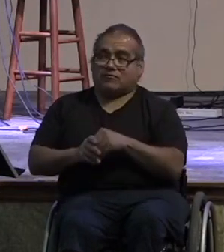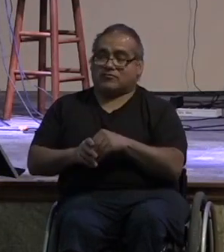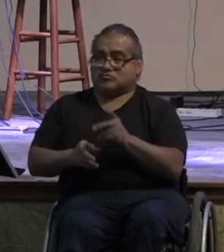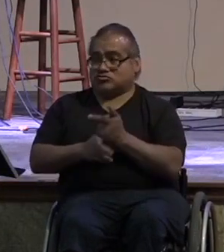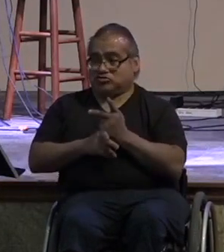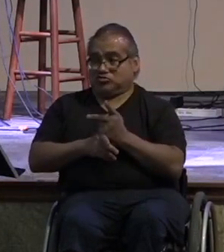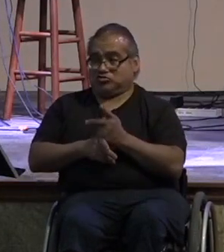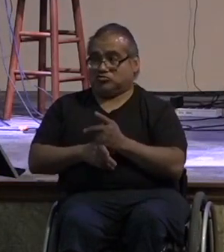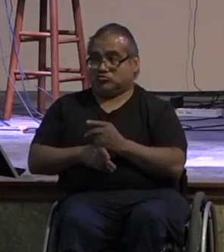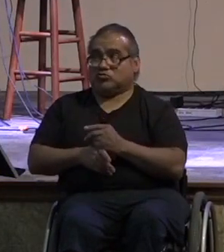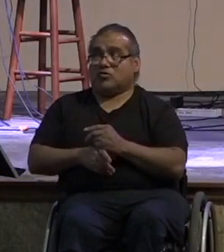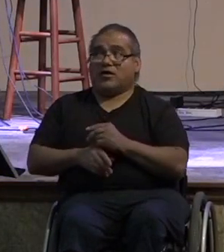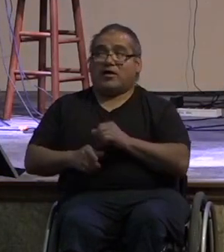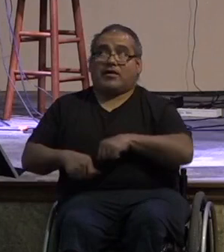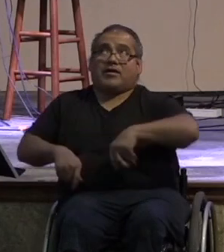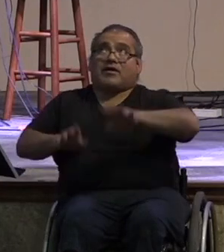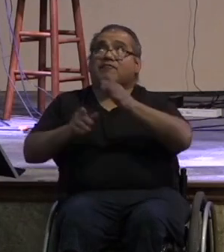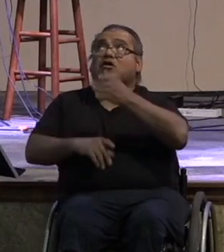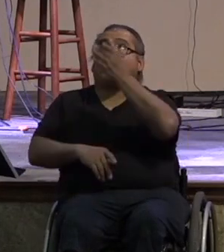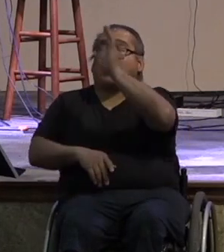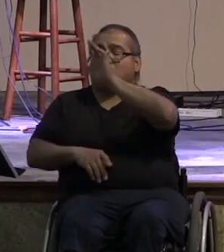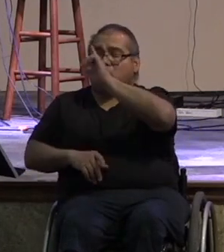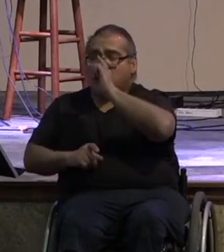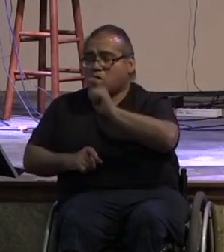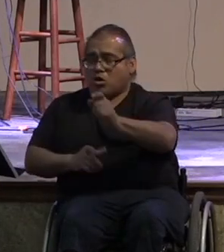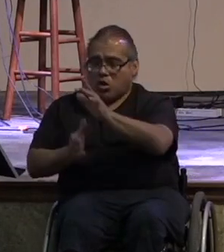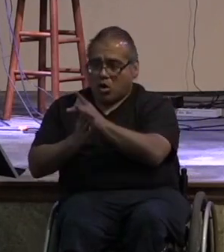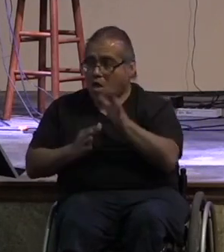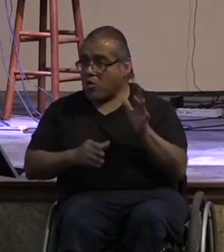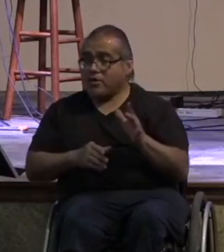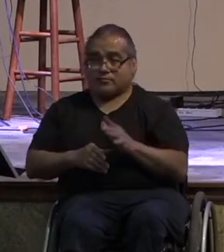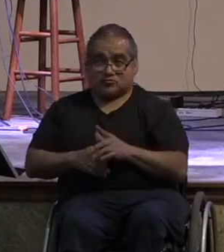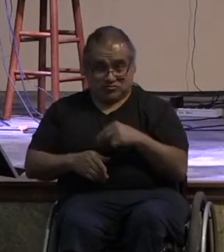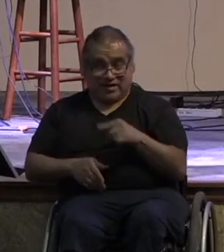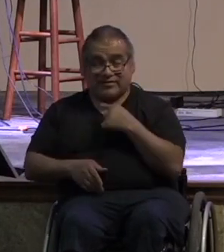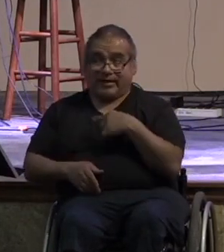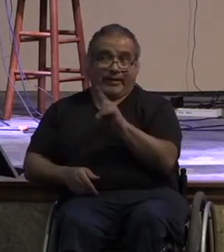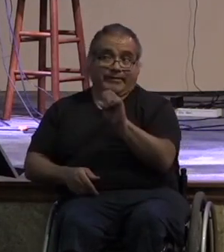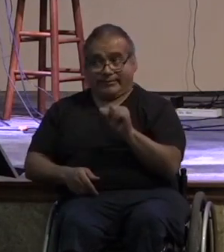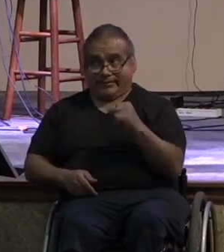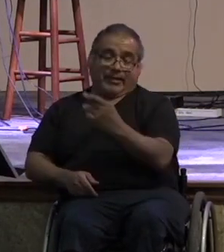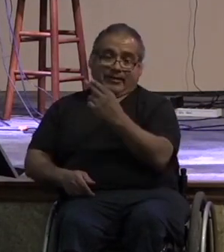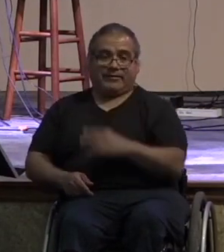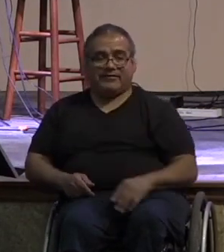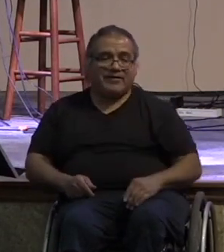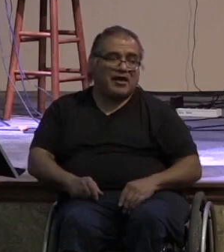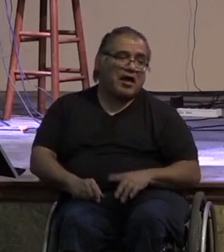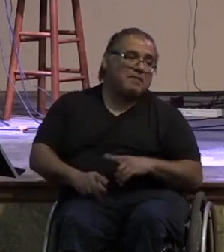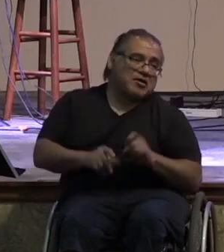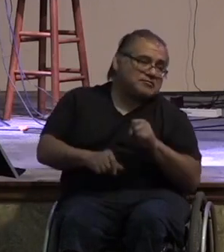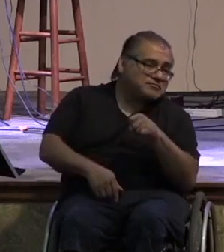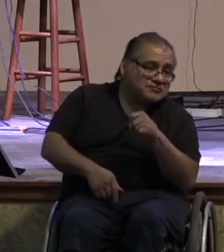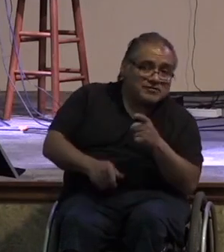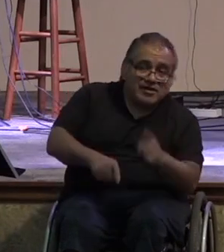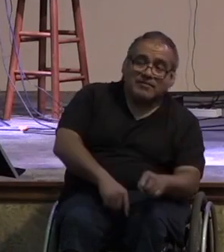glory to god you may say duh but that's okay i want to read through the scriptures that support this first